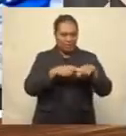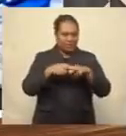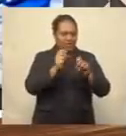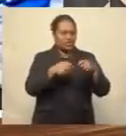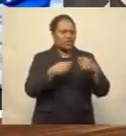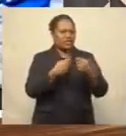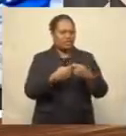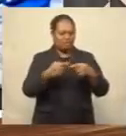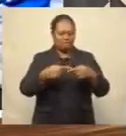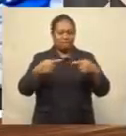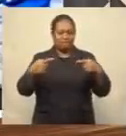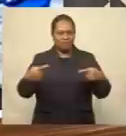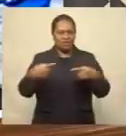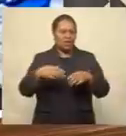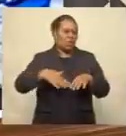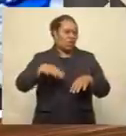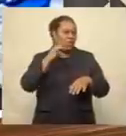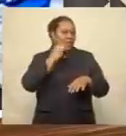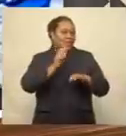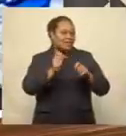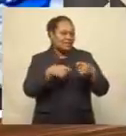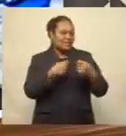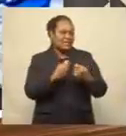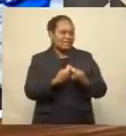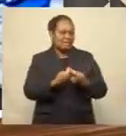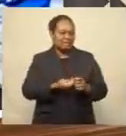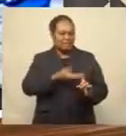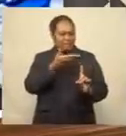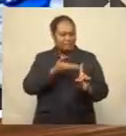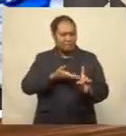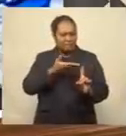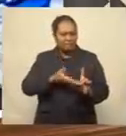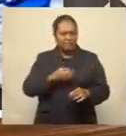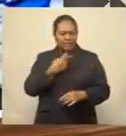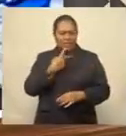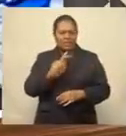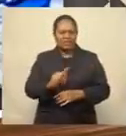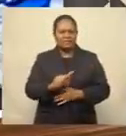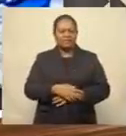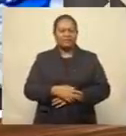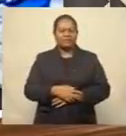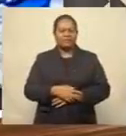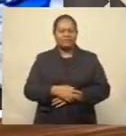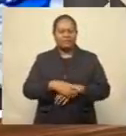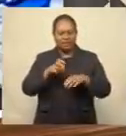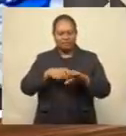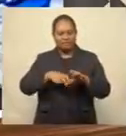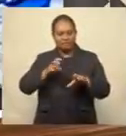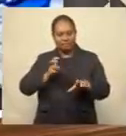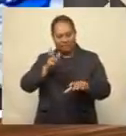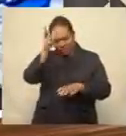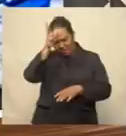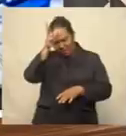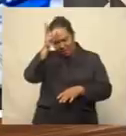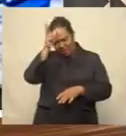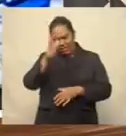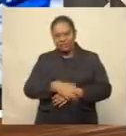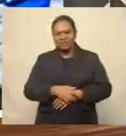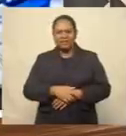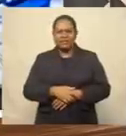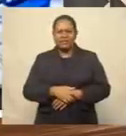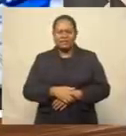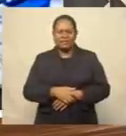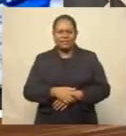is Vilimoni Mboti Tu. The former National Sevens rep who recently re-signed for French-based club Catrice